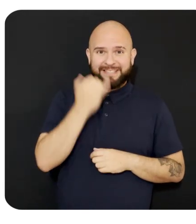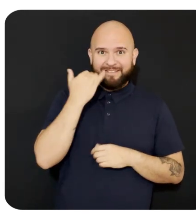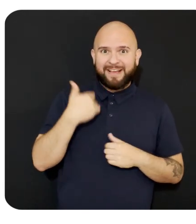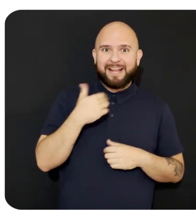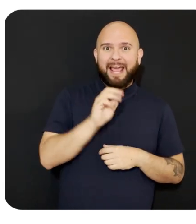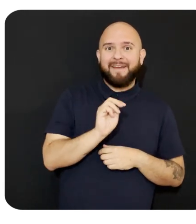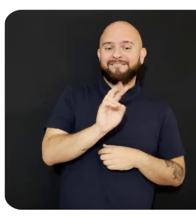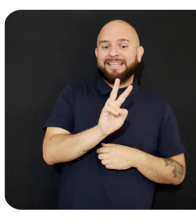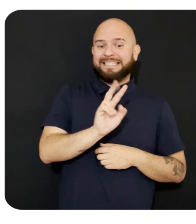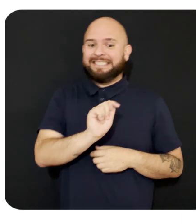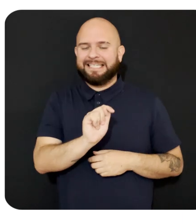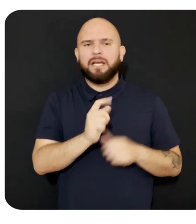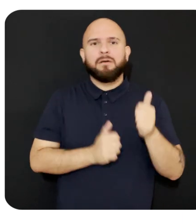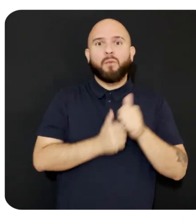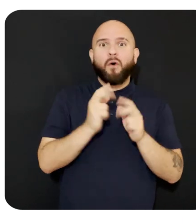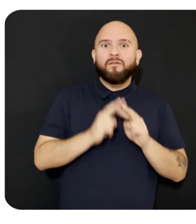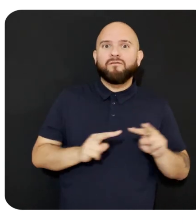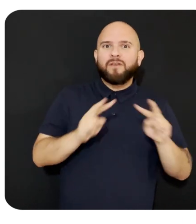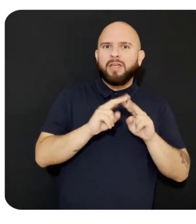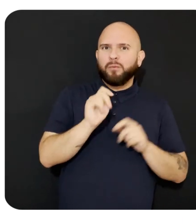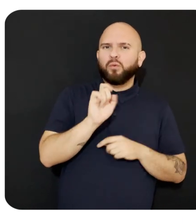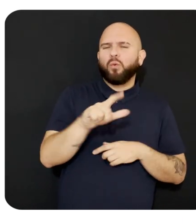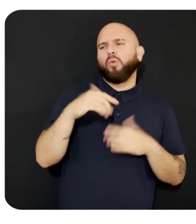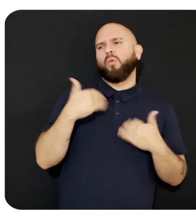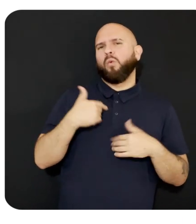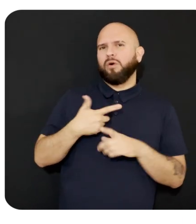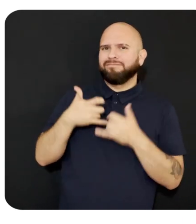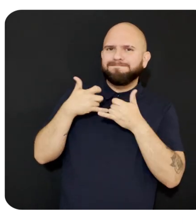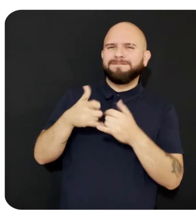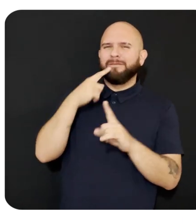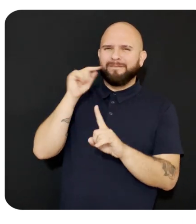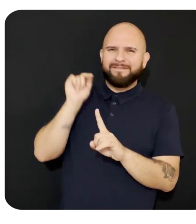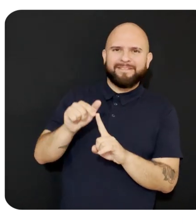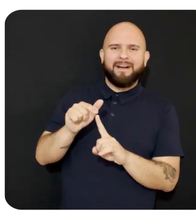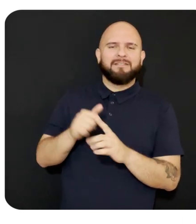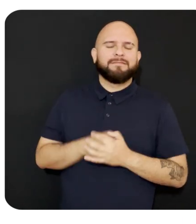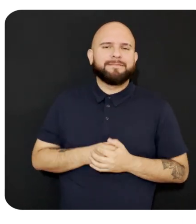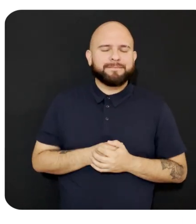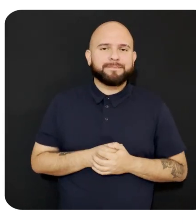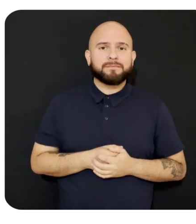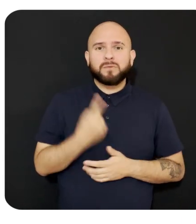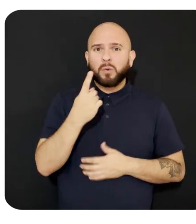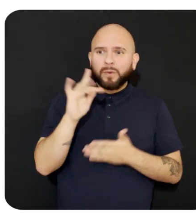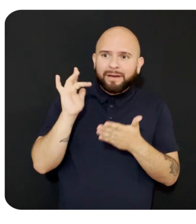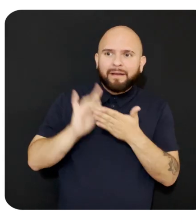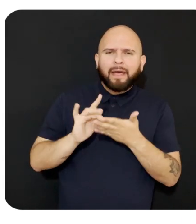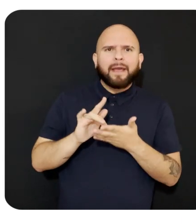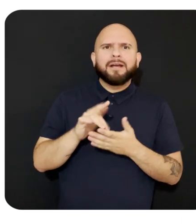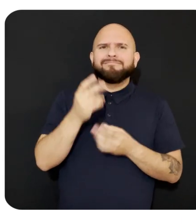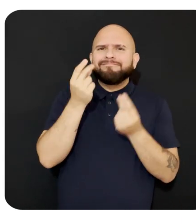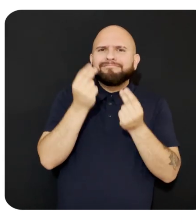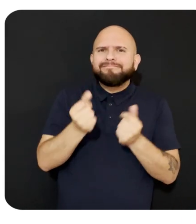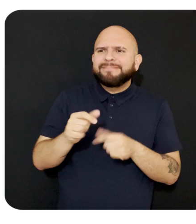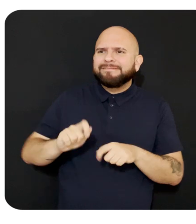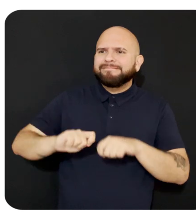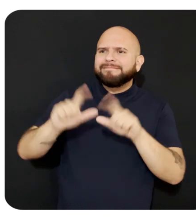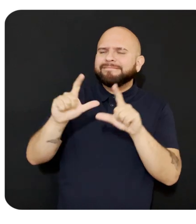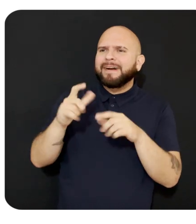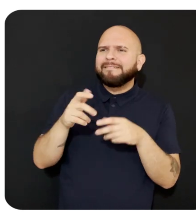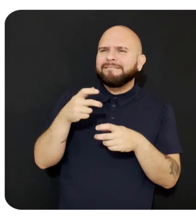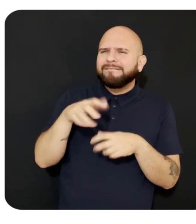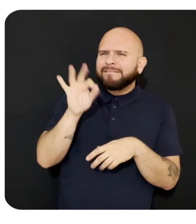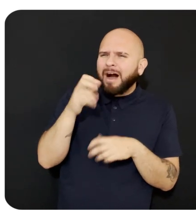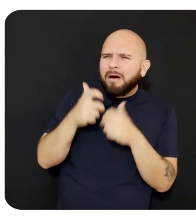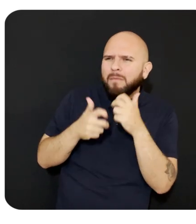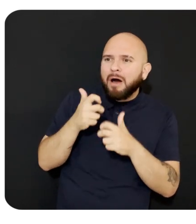the Project Setup tool would win it. With one click, you can find the configuration issues in your project. Even better, you can fix